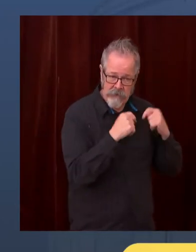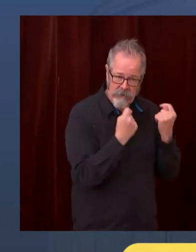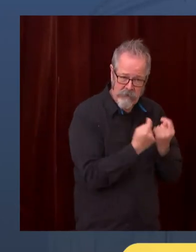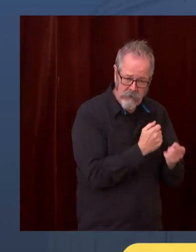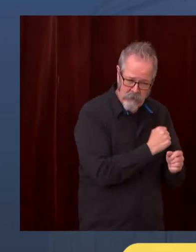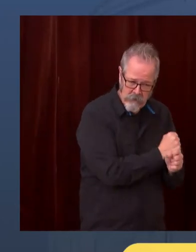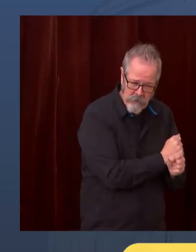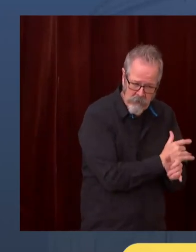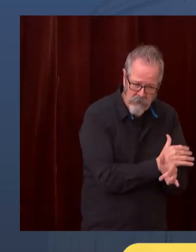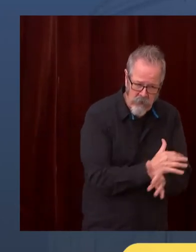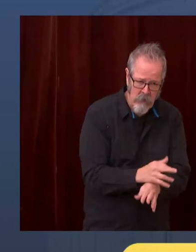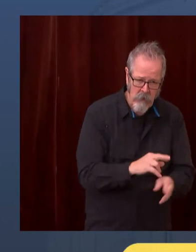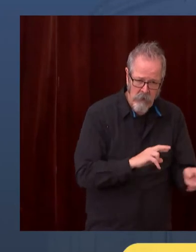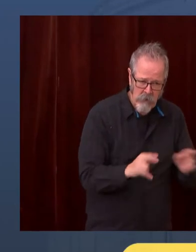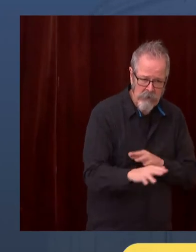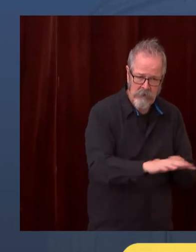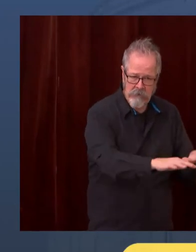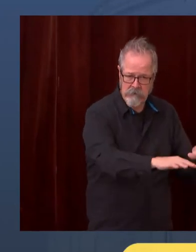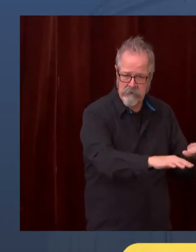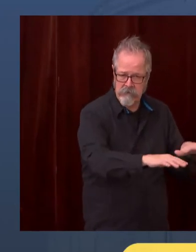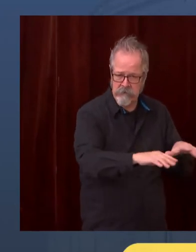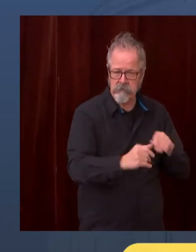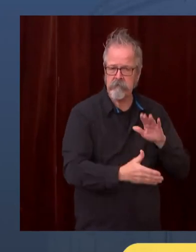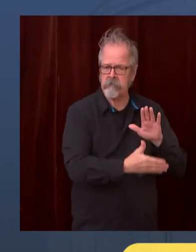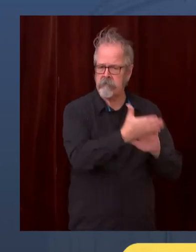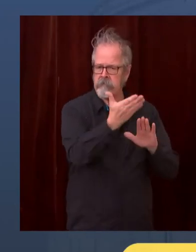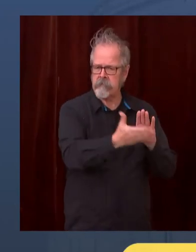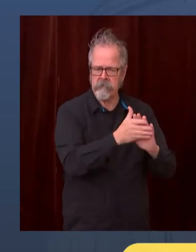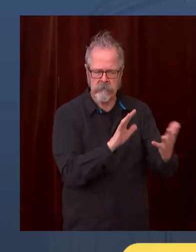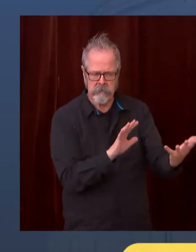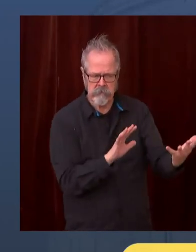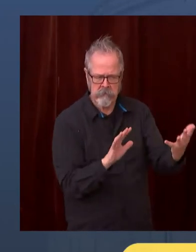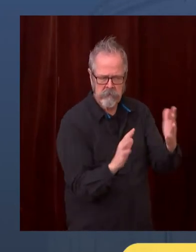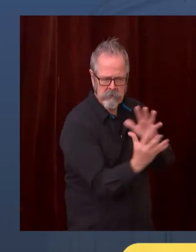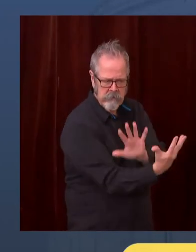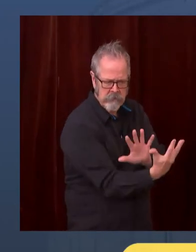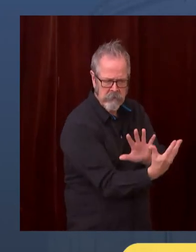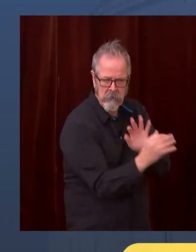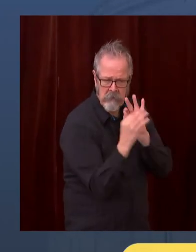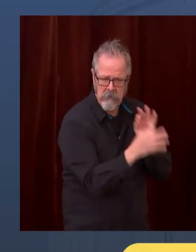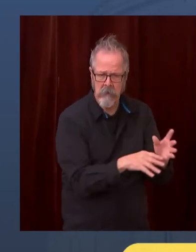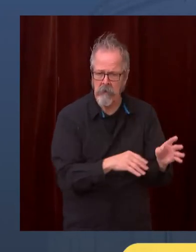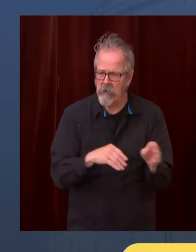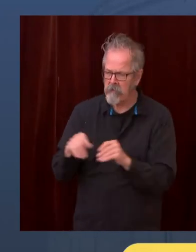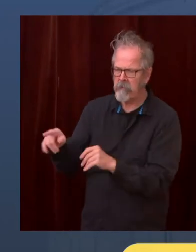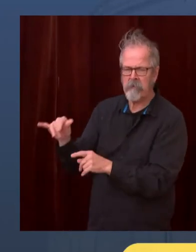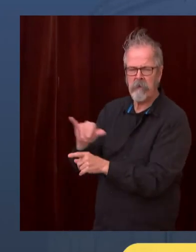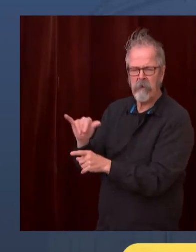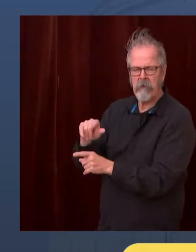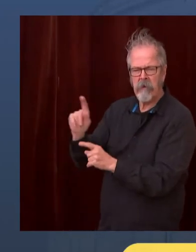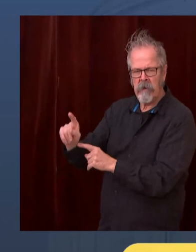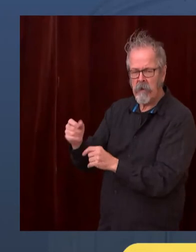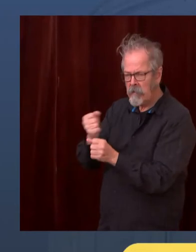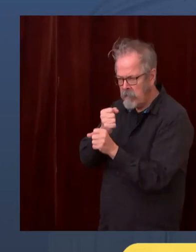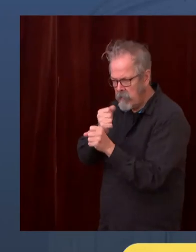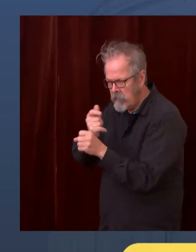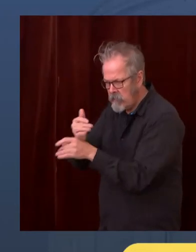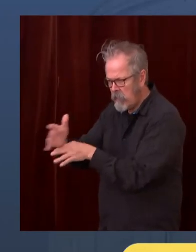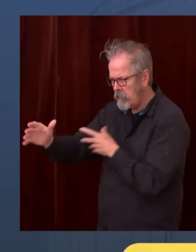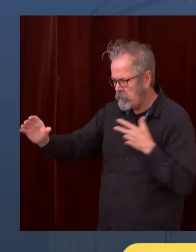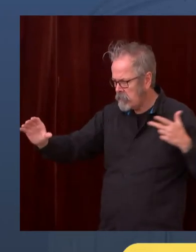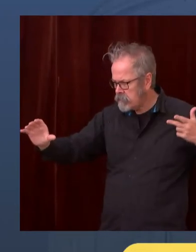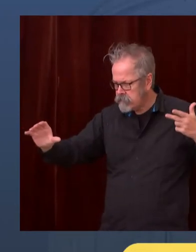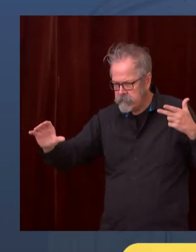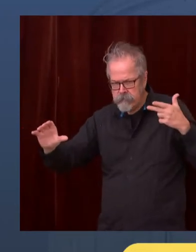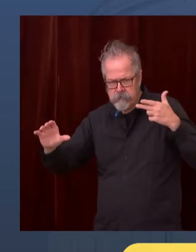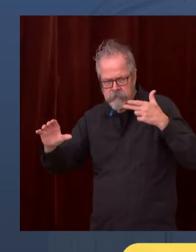continues, that mission continues. whether it's in Harris County or in Texas, or whether it's across the state of Washington. So I'm looking forward